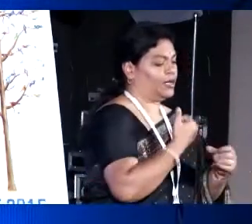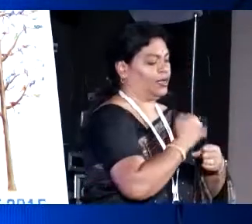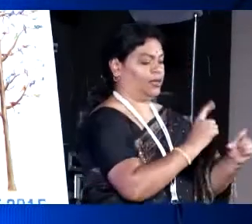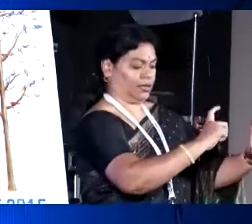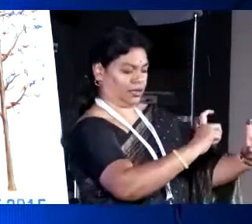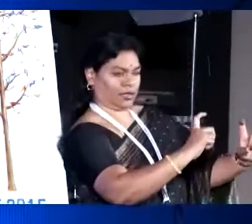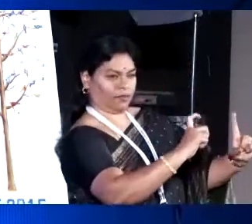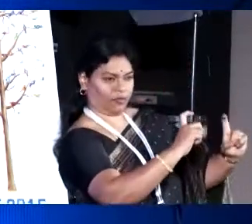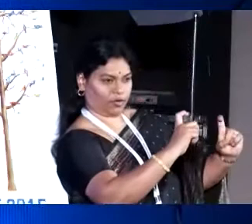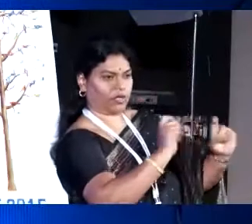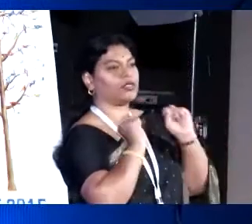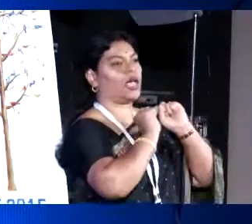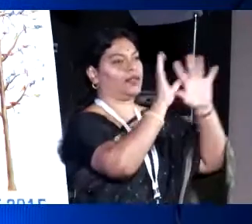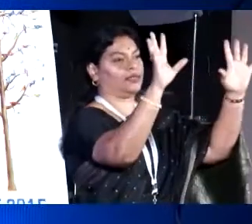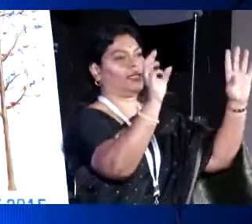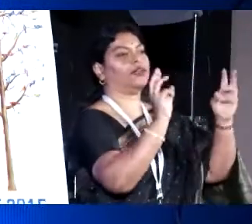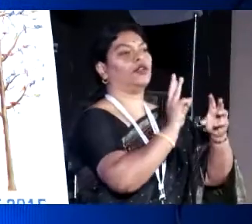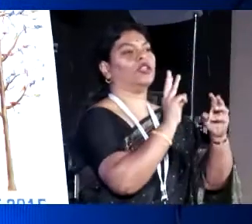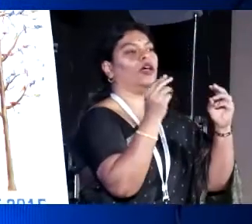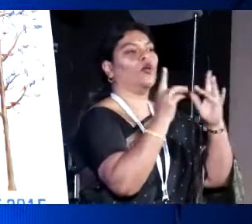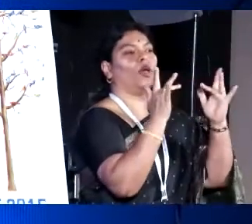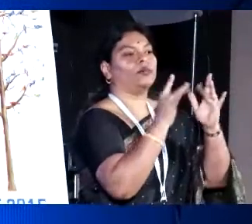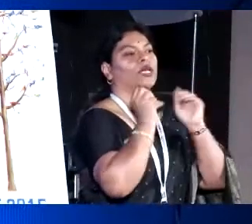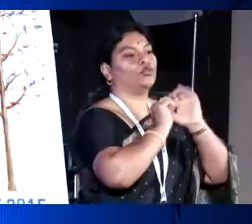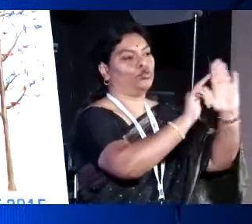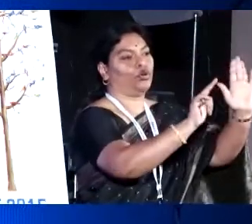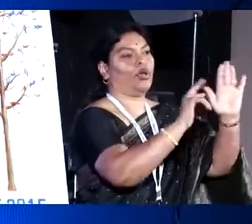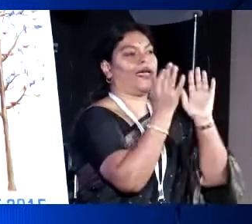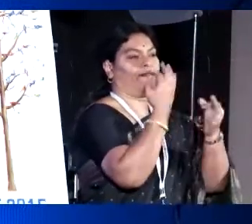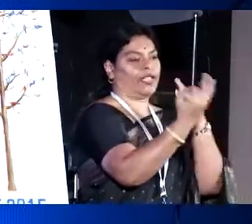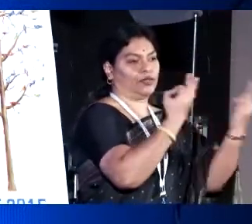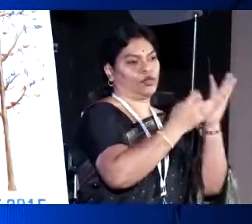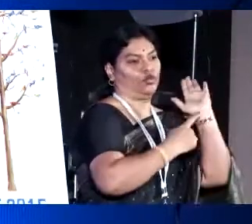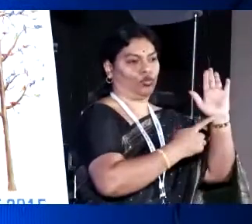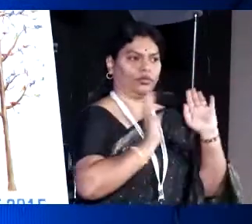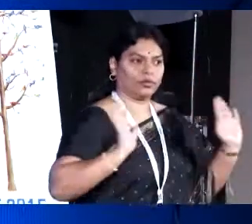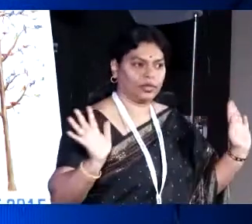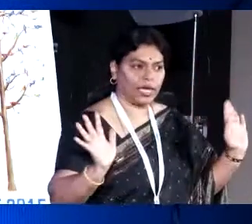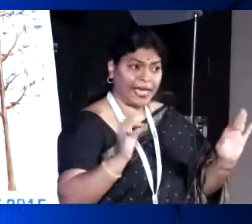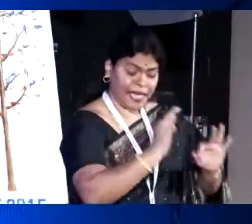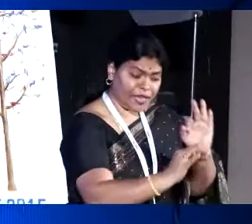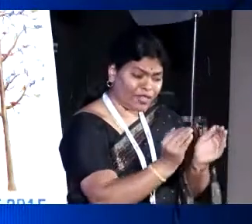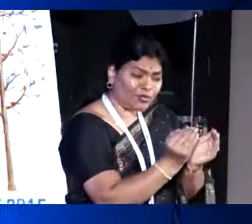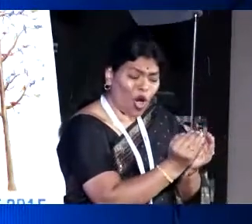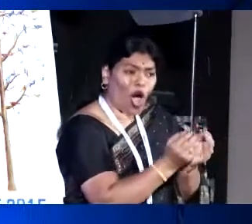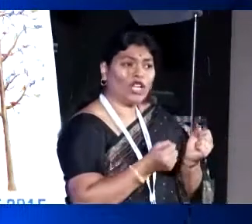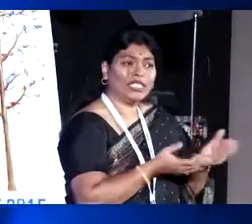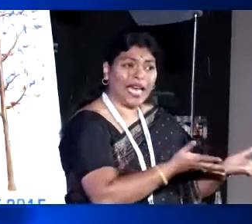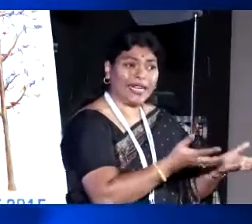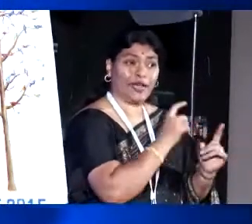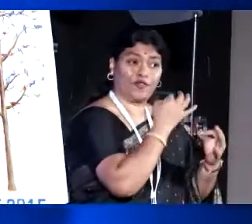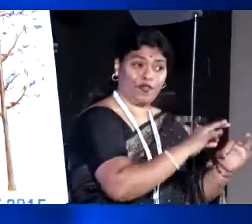pictures, put it on the website and sing a song on the Facebook. If this small charity, free giving